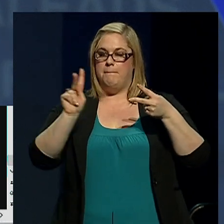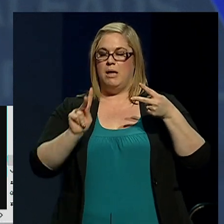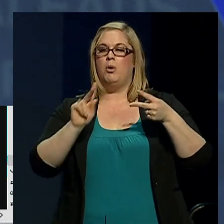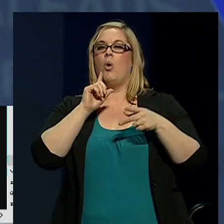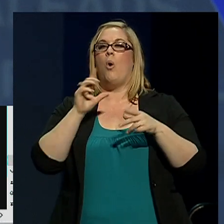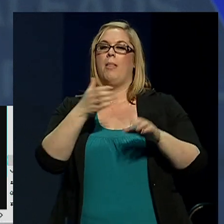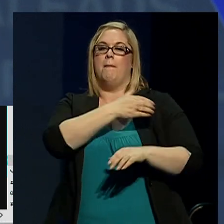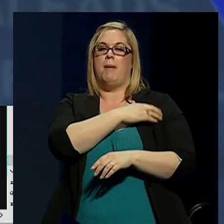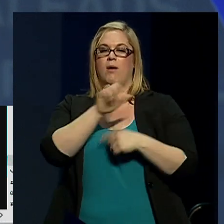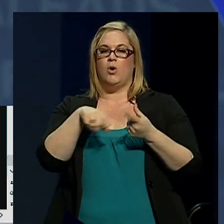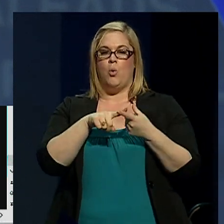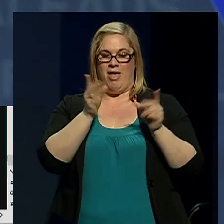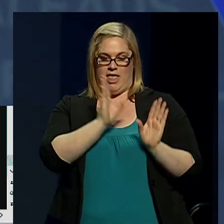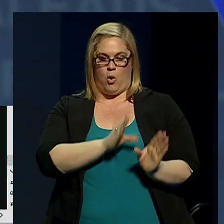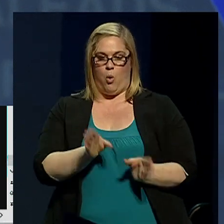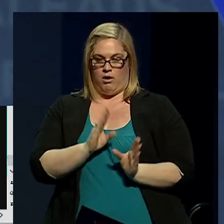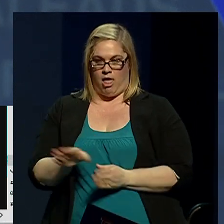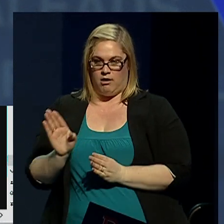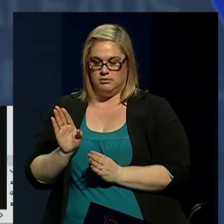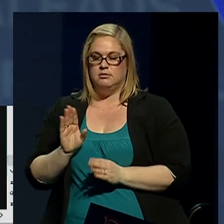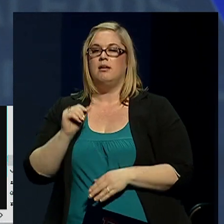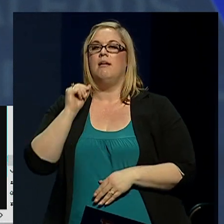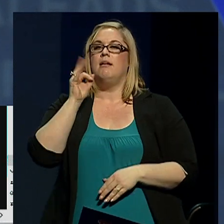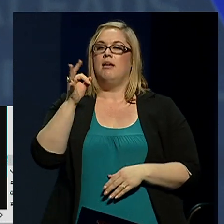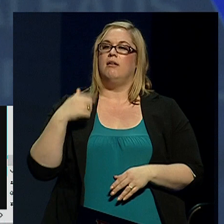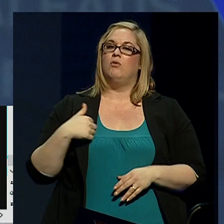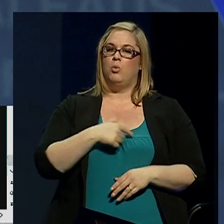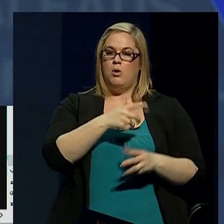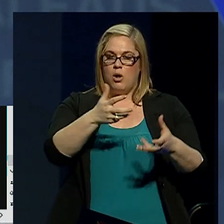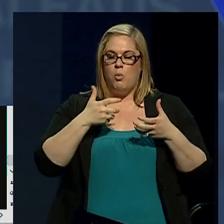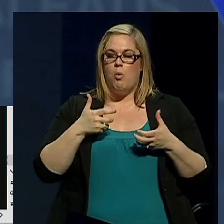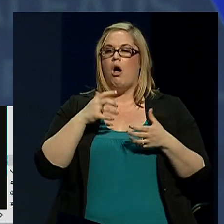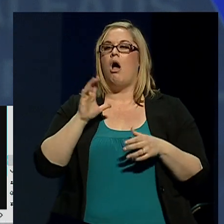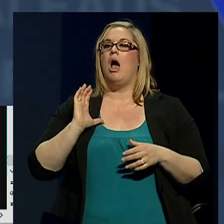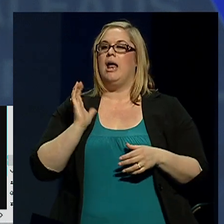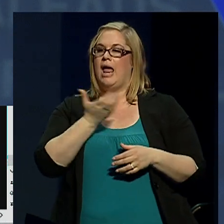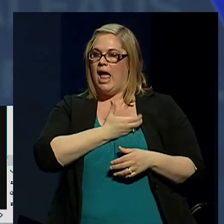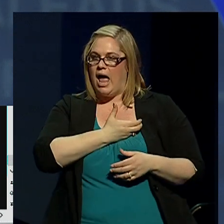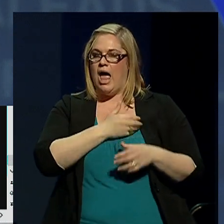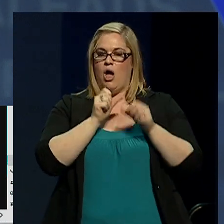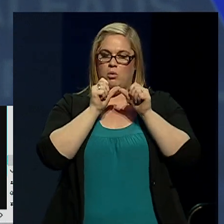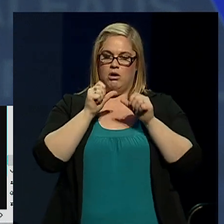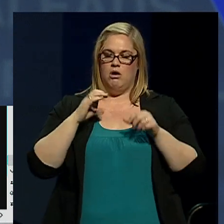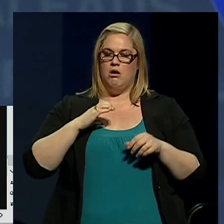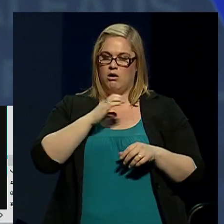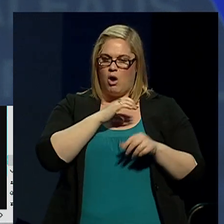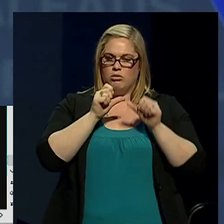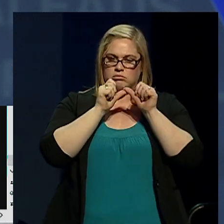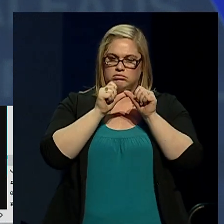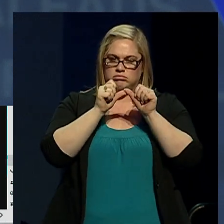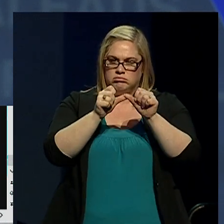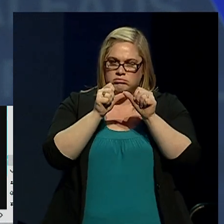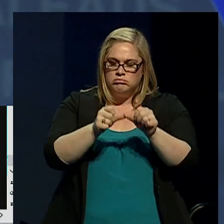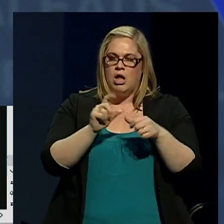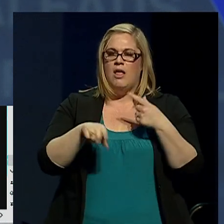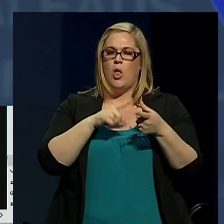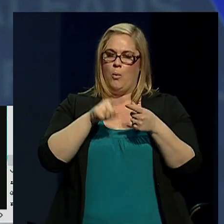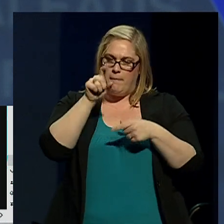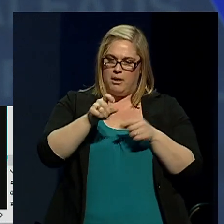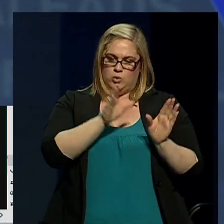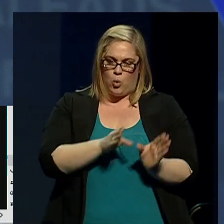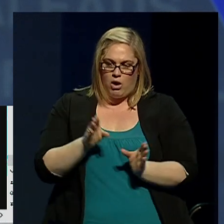when they're organized. If we want our democracy to last another 200 plus years, we must organize.